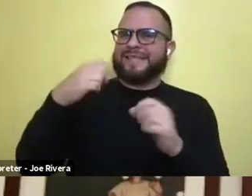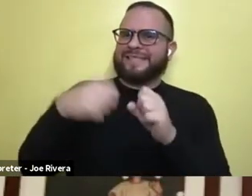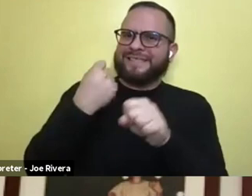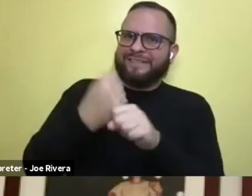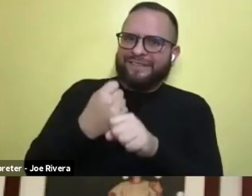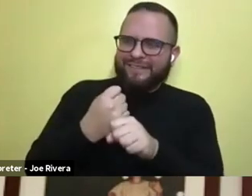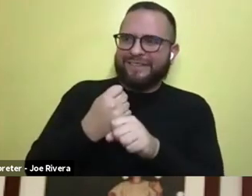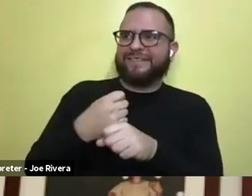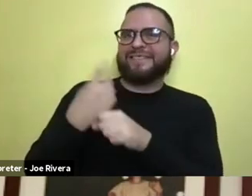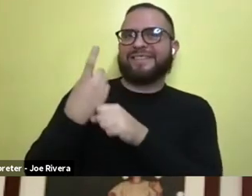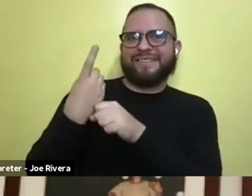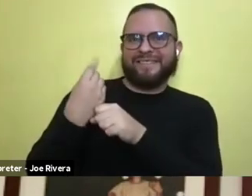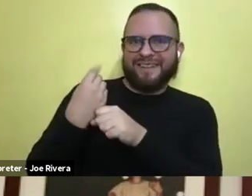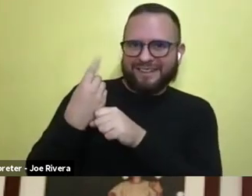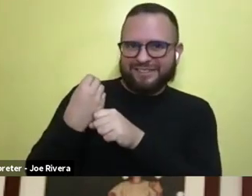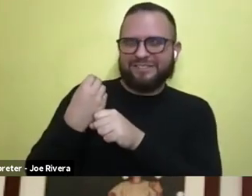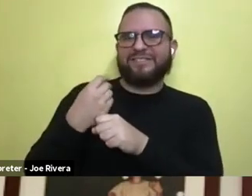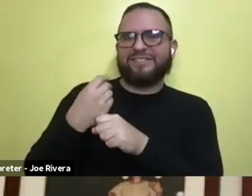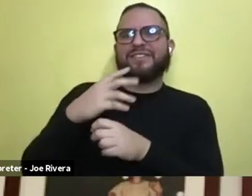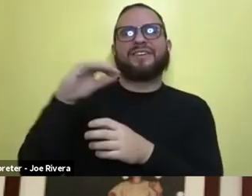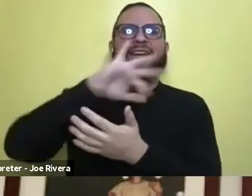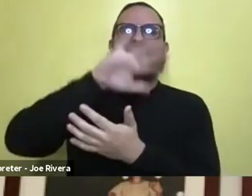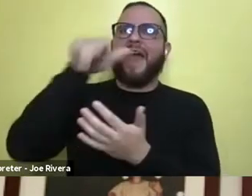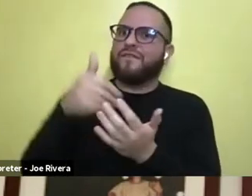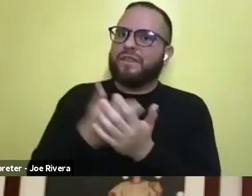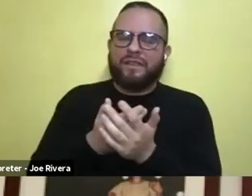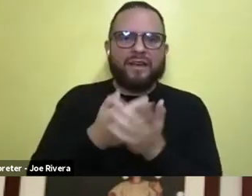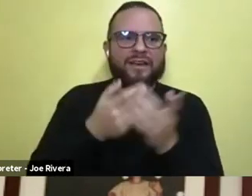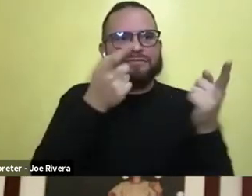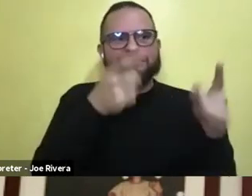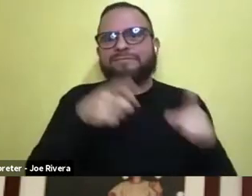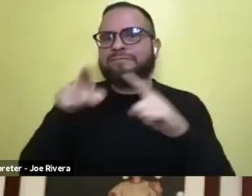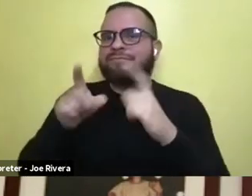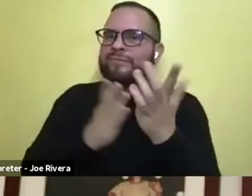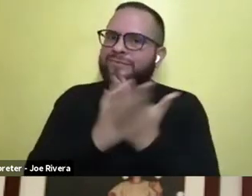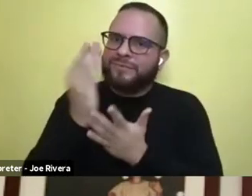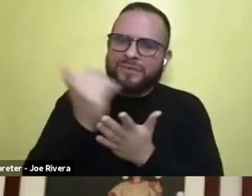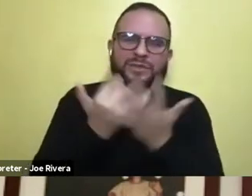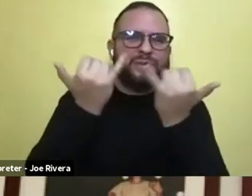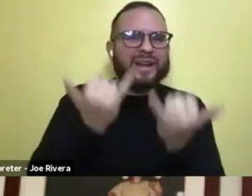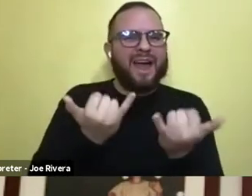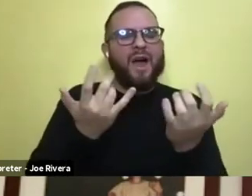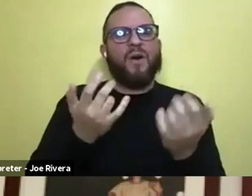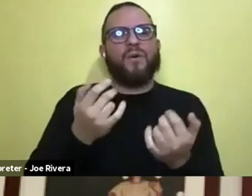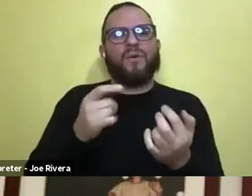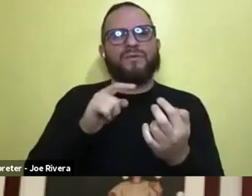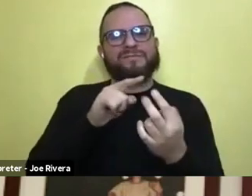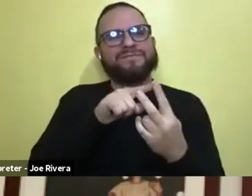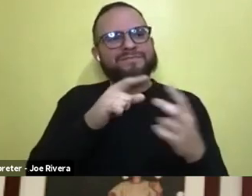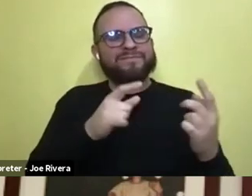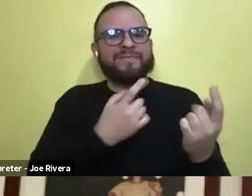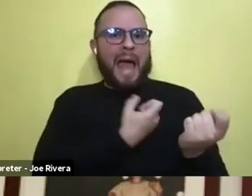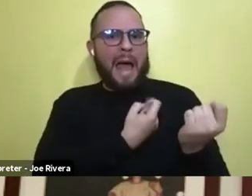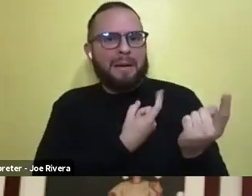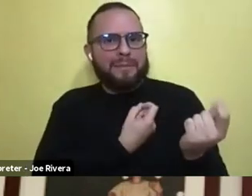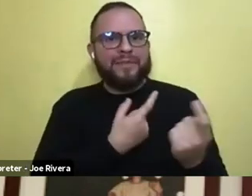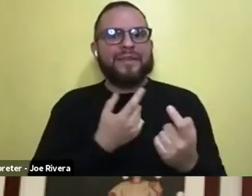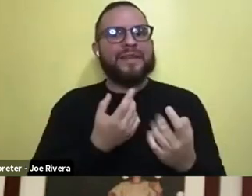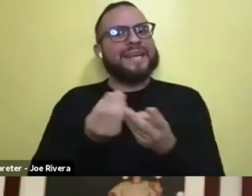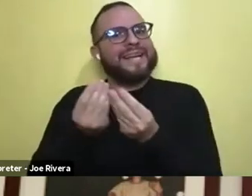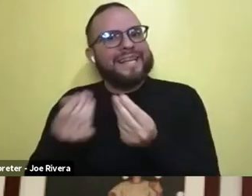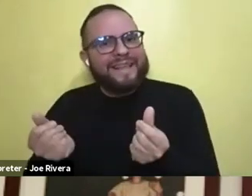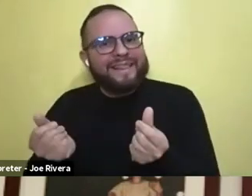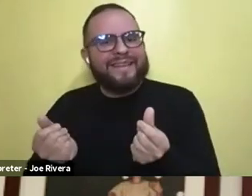last year and everything that we're going through, empathy, healing is really, really critical for